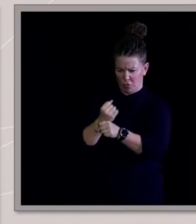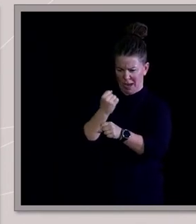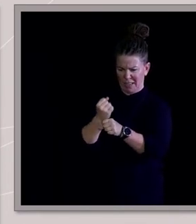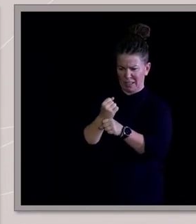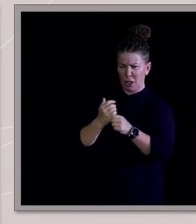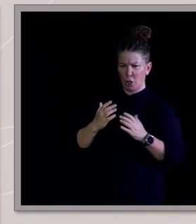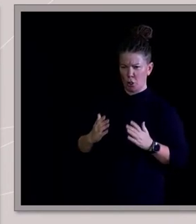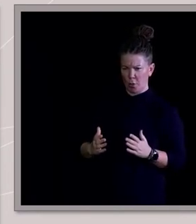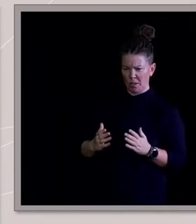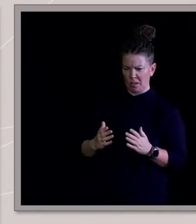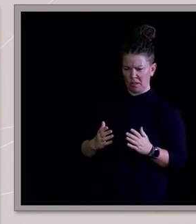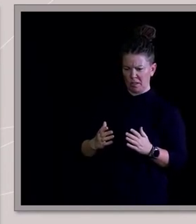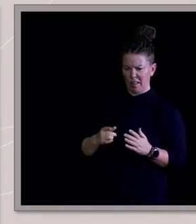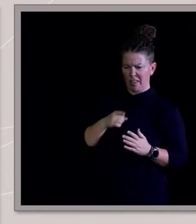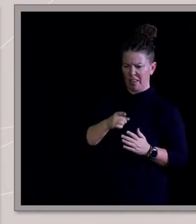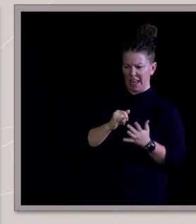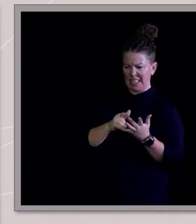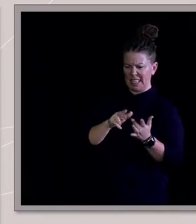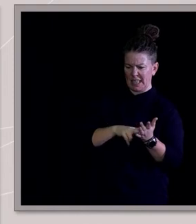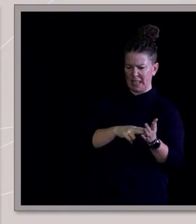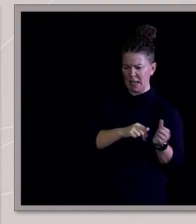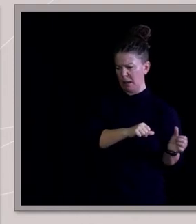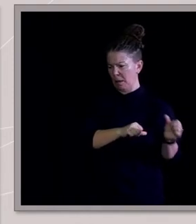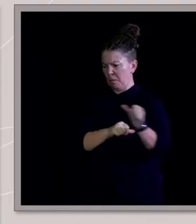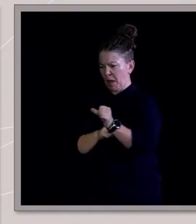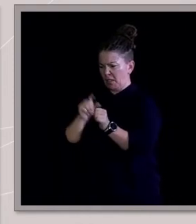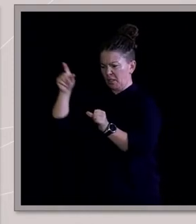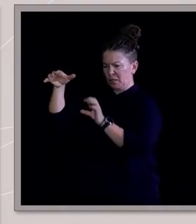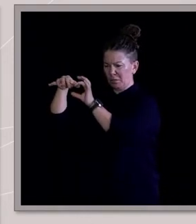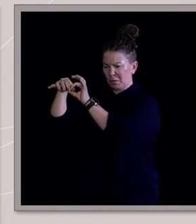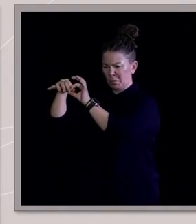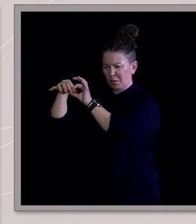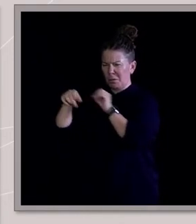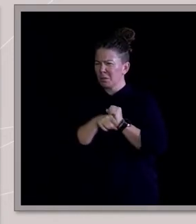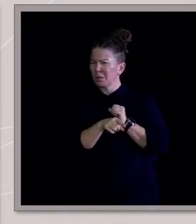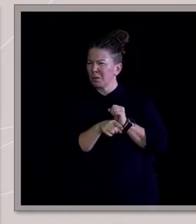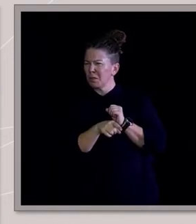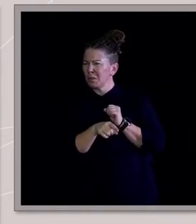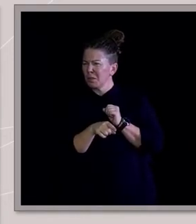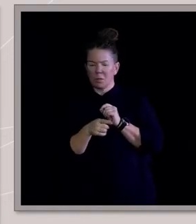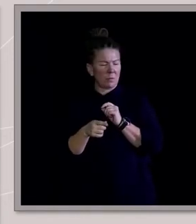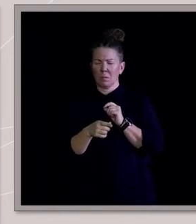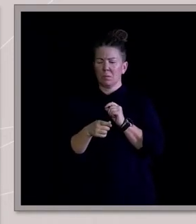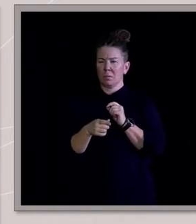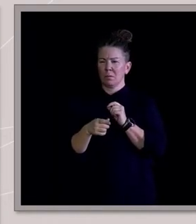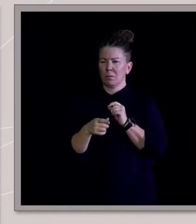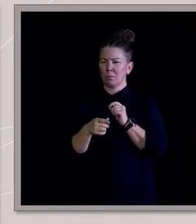sort of turn back to him? I was like, why did he pre-programme us to sin? You know, this just, I thought,